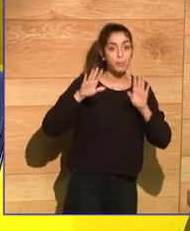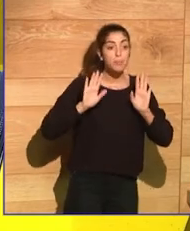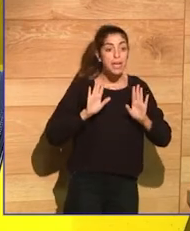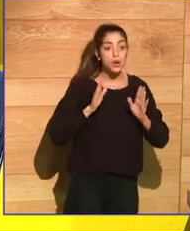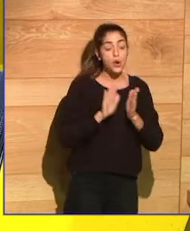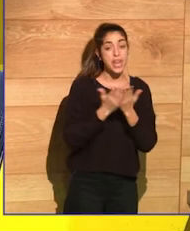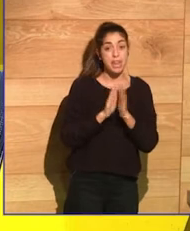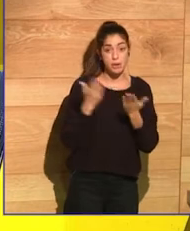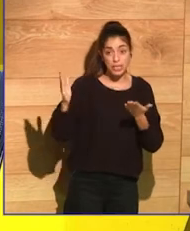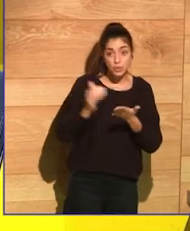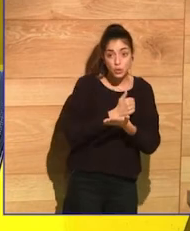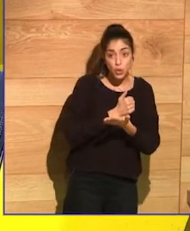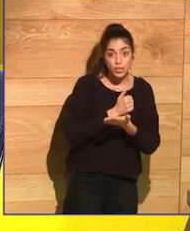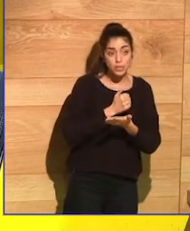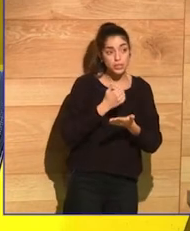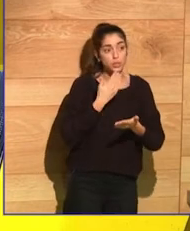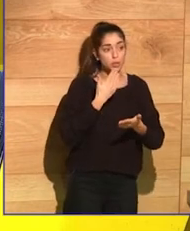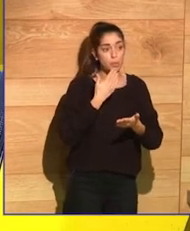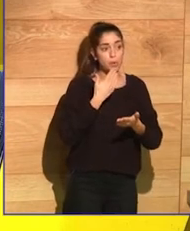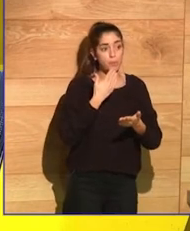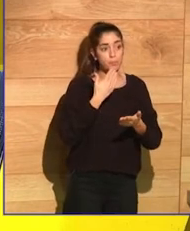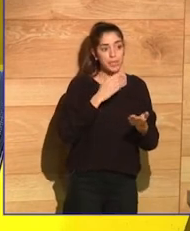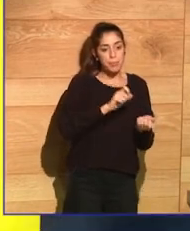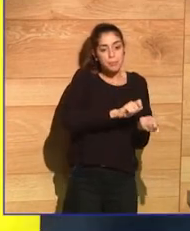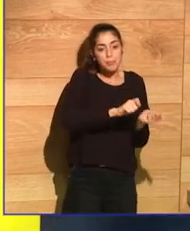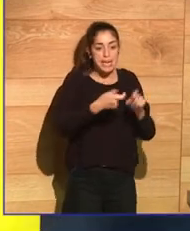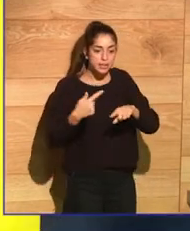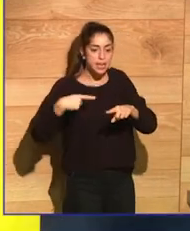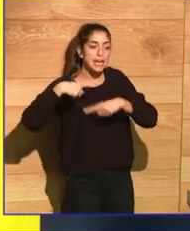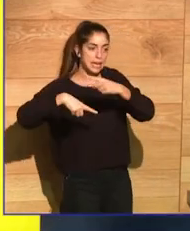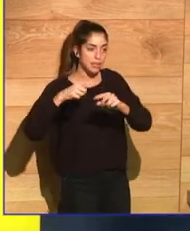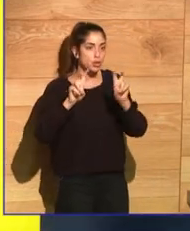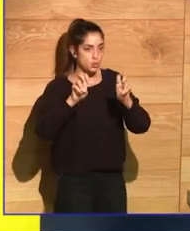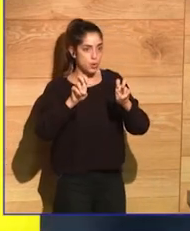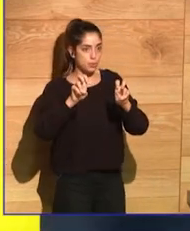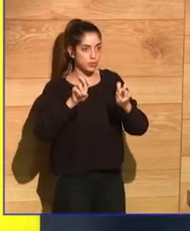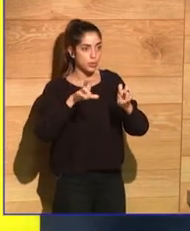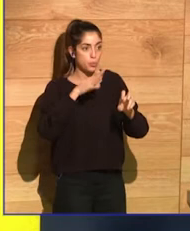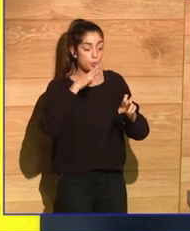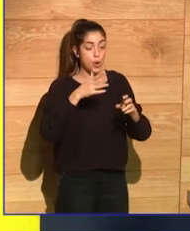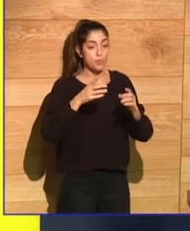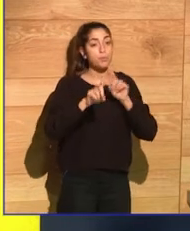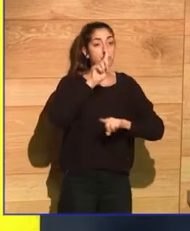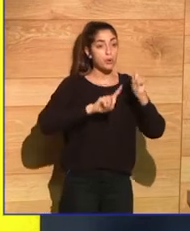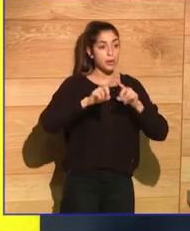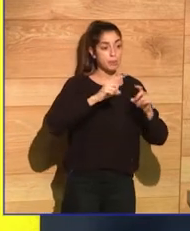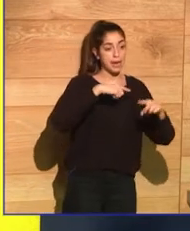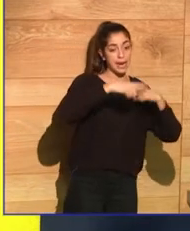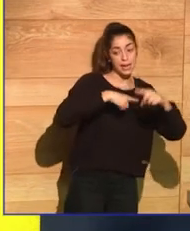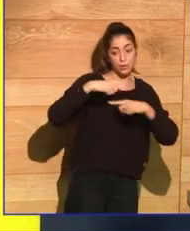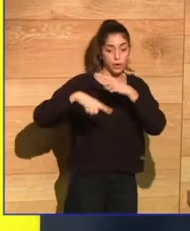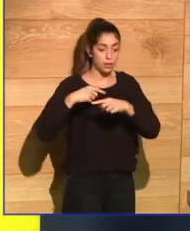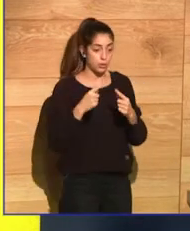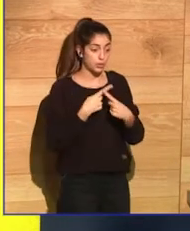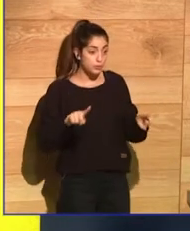has proven that all your work have called different generations because there's something very deep in your